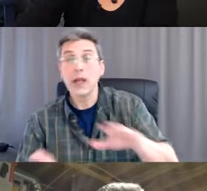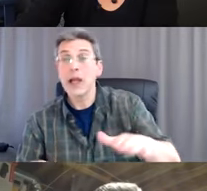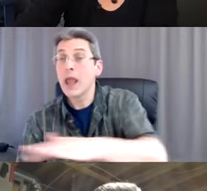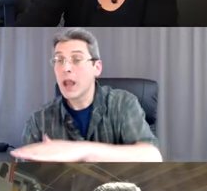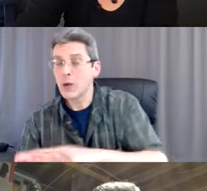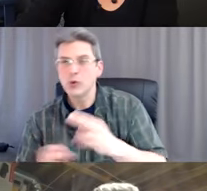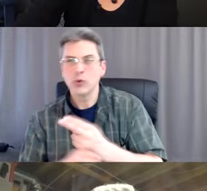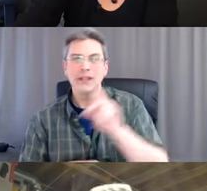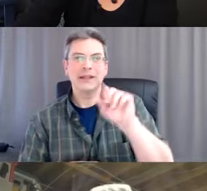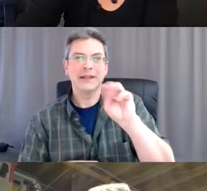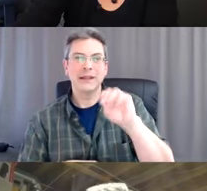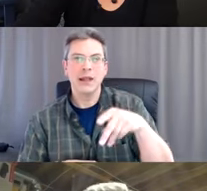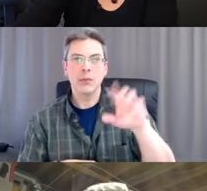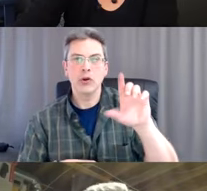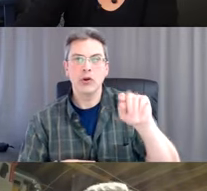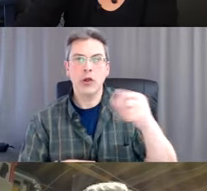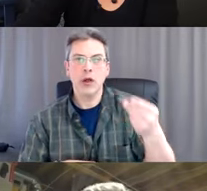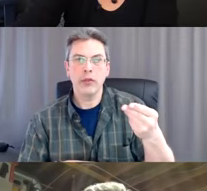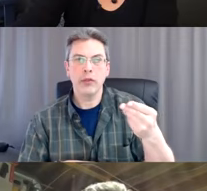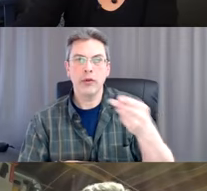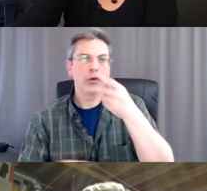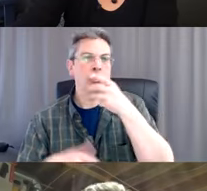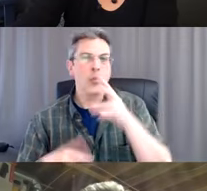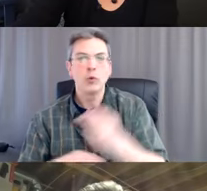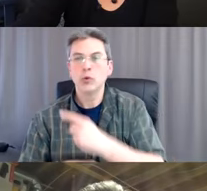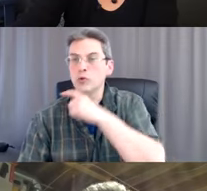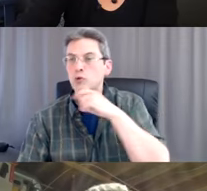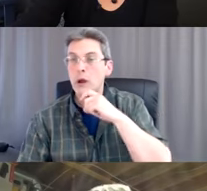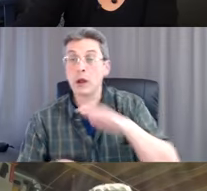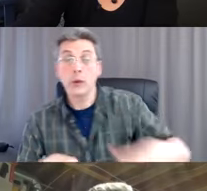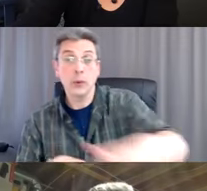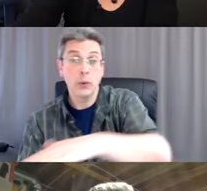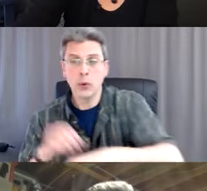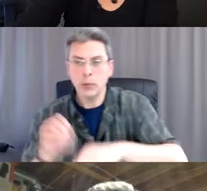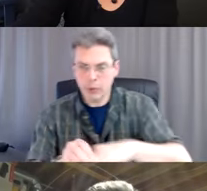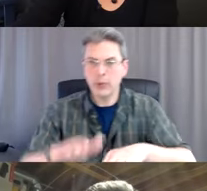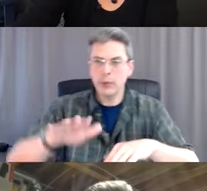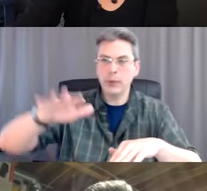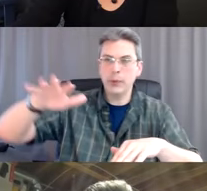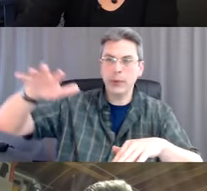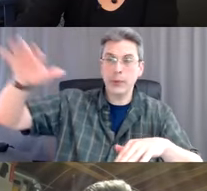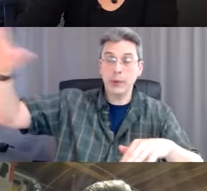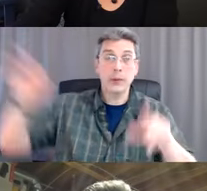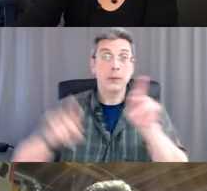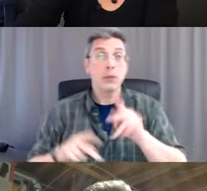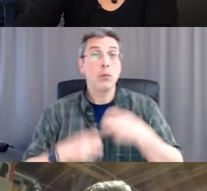circulate the dust, especially if people have respiratory issues. That dust can be problematic.